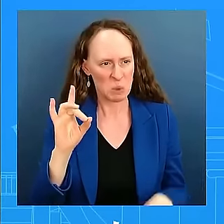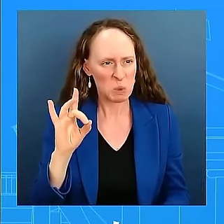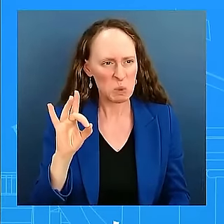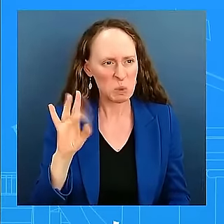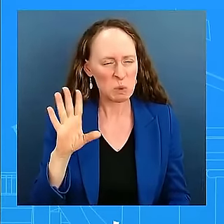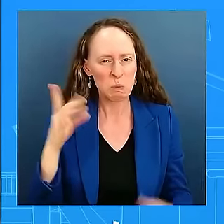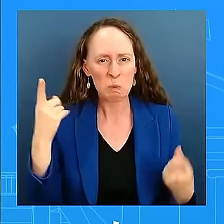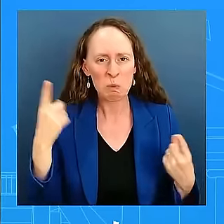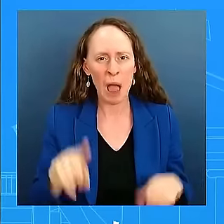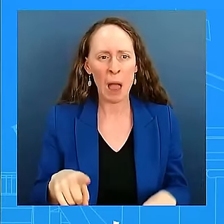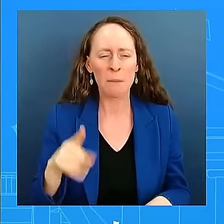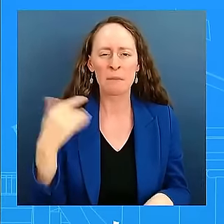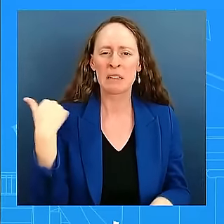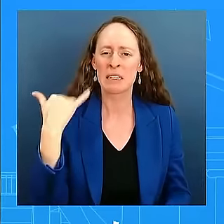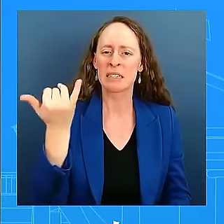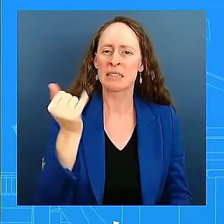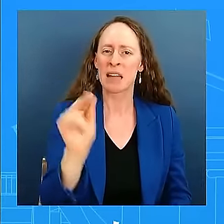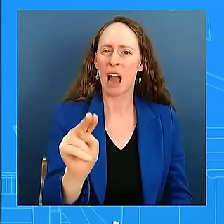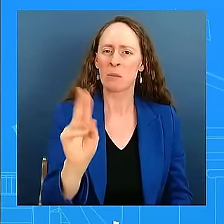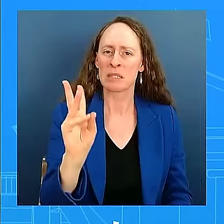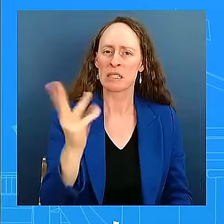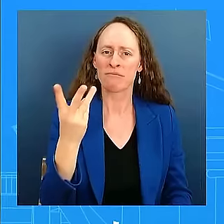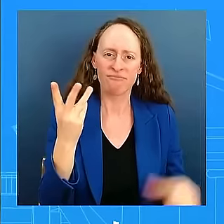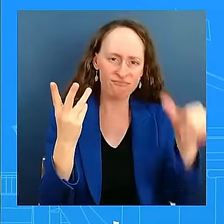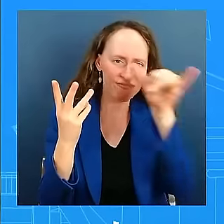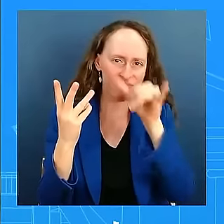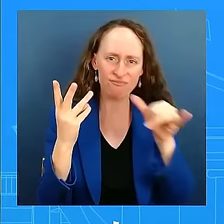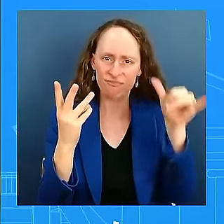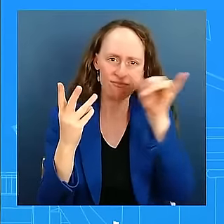obviously, there's always concerns.